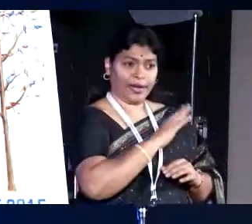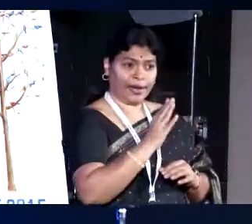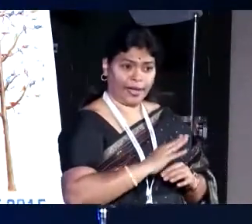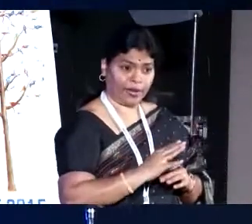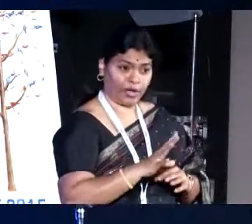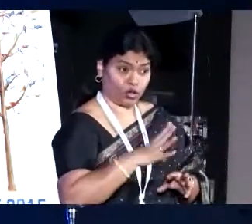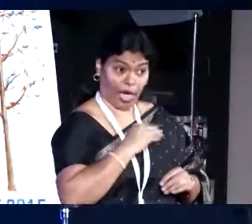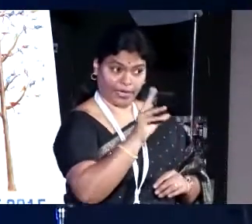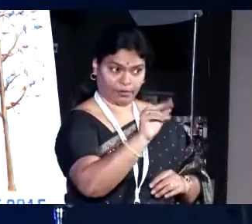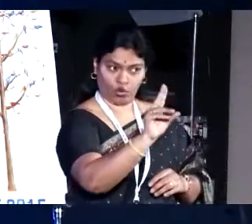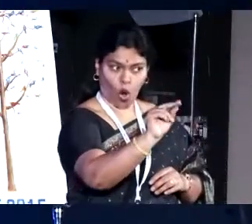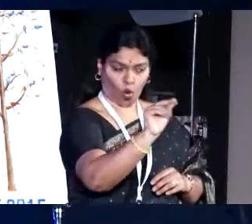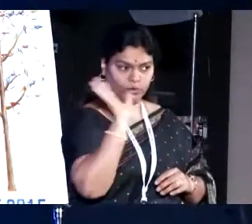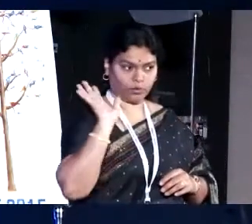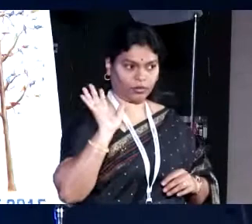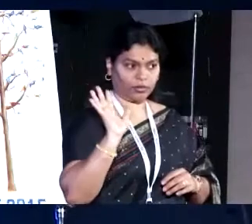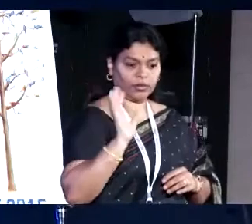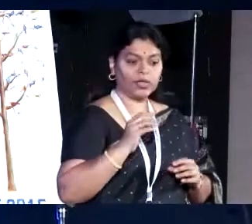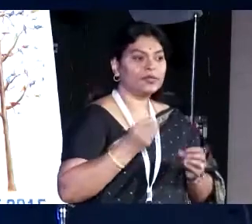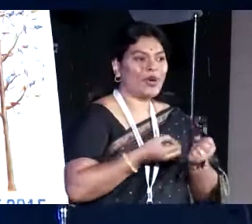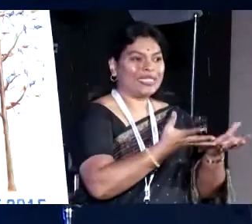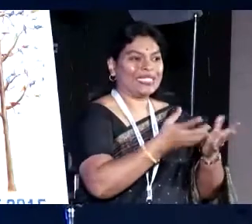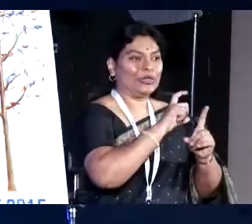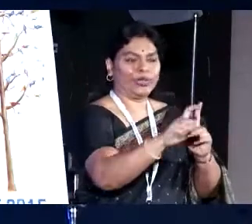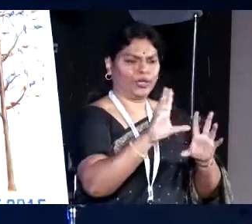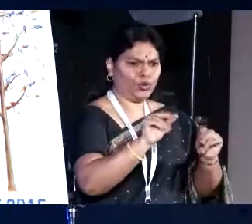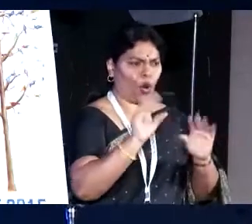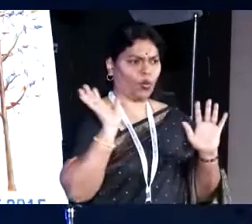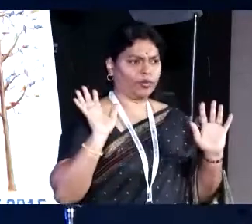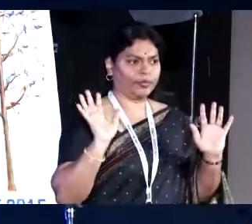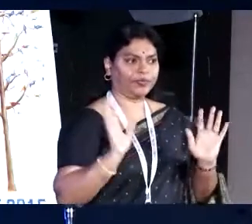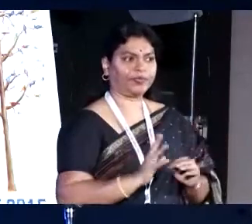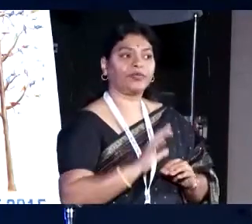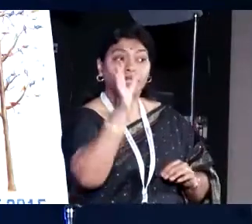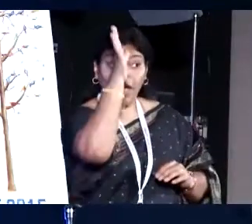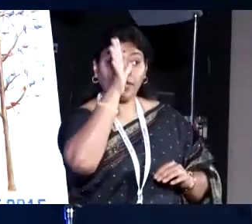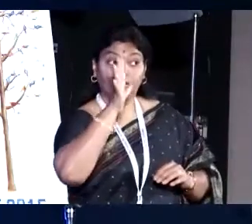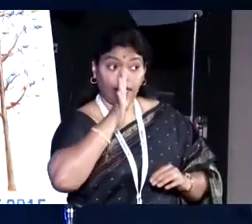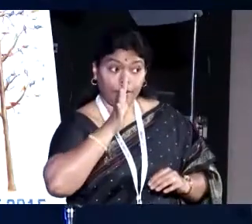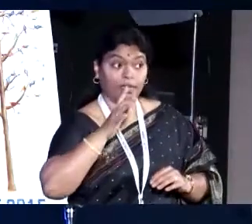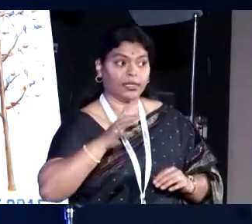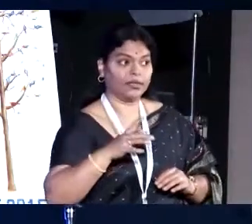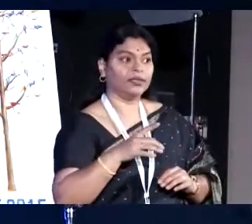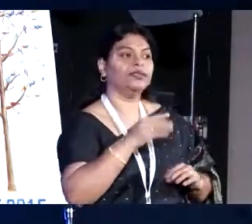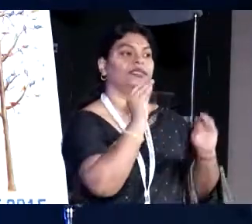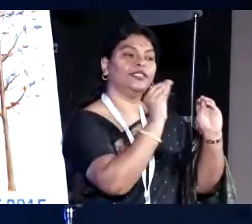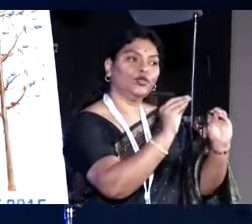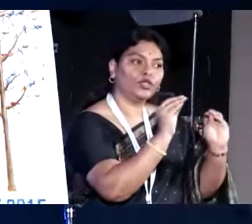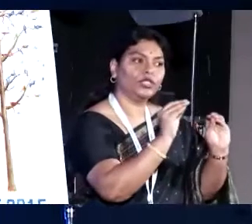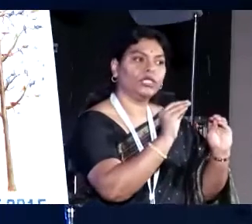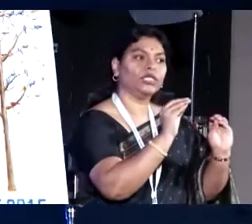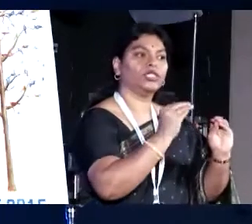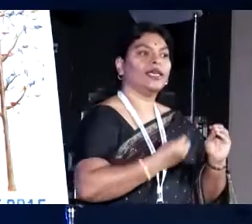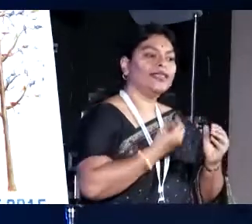do not take it. The other thing they used to say, my mom and my father, they used to teach us the gratitude